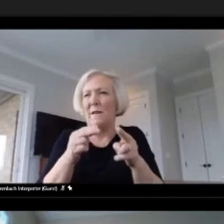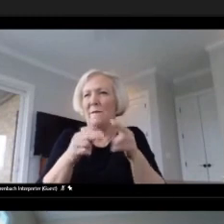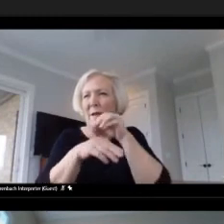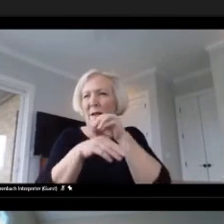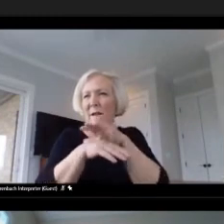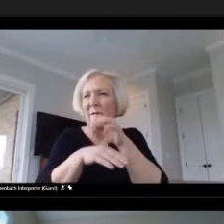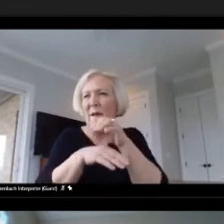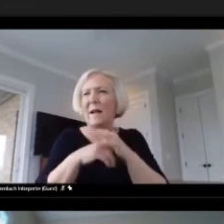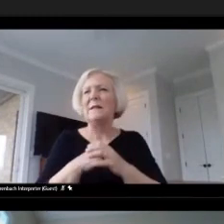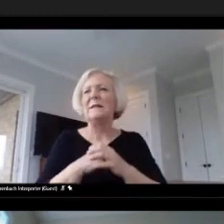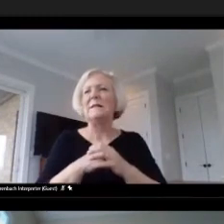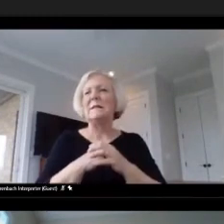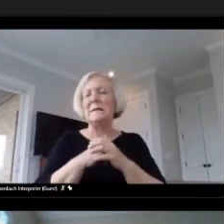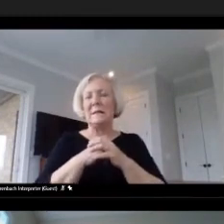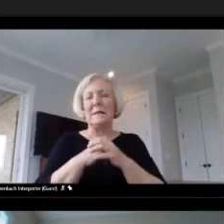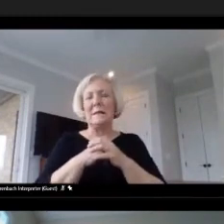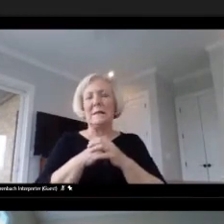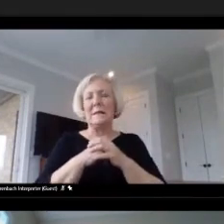listening today.